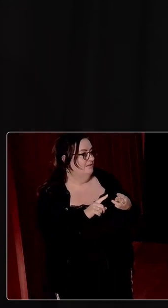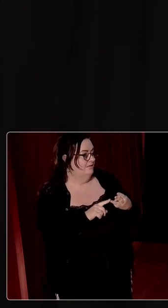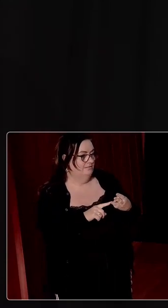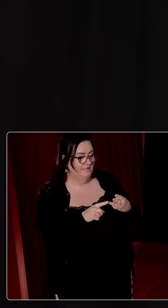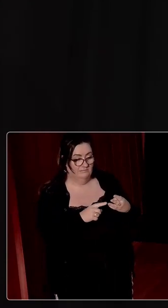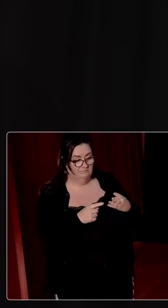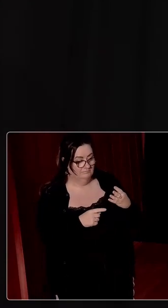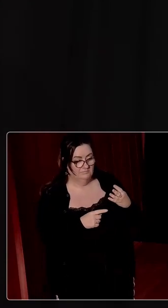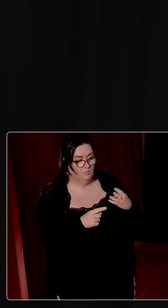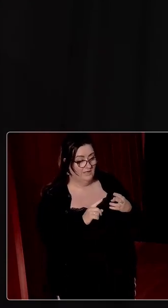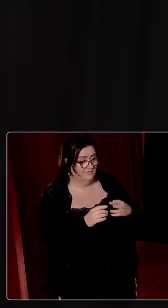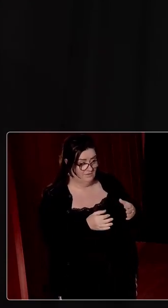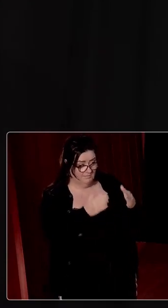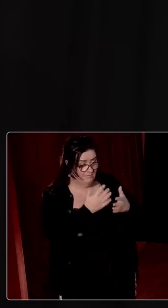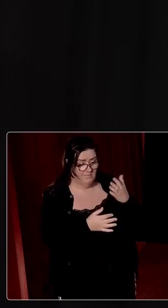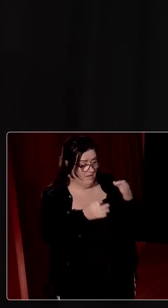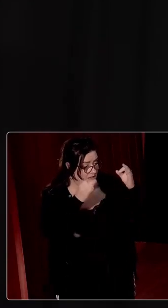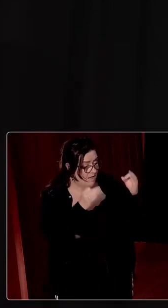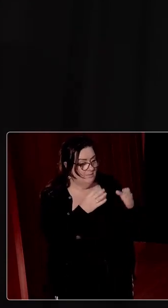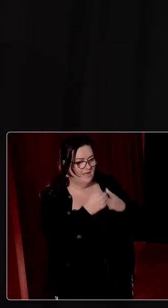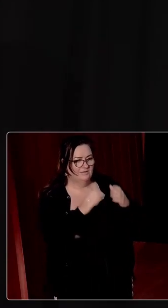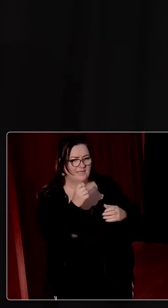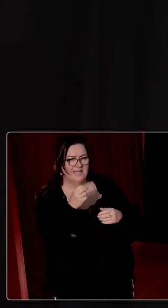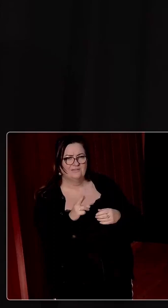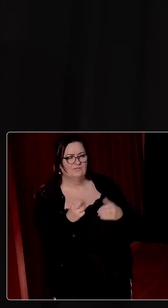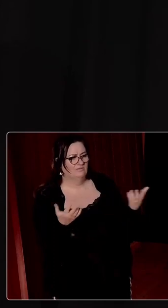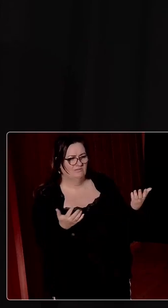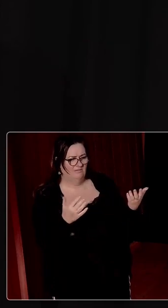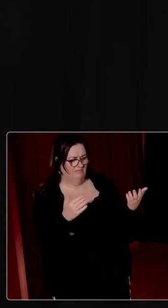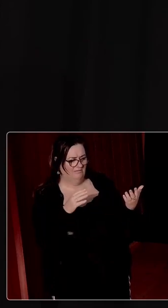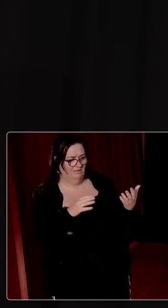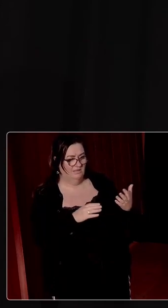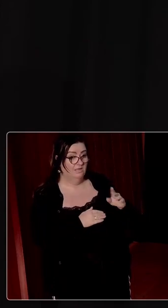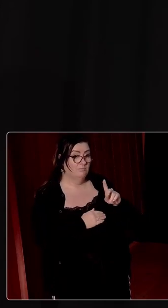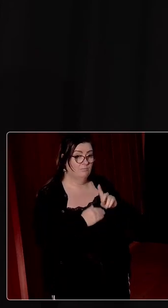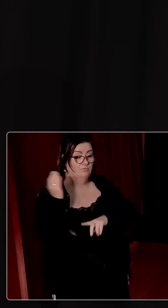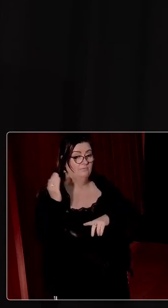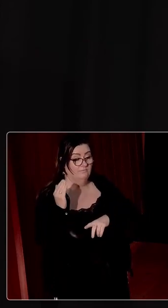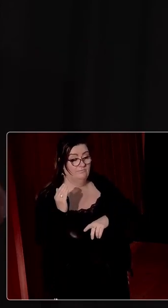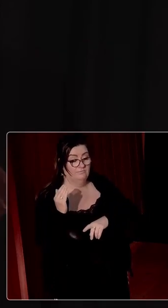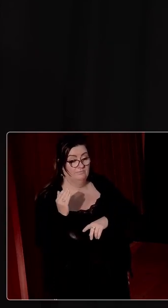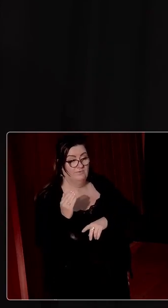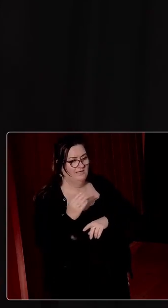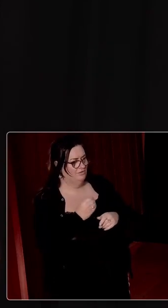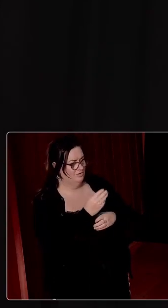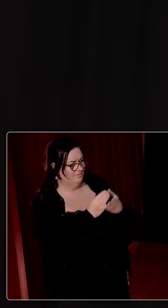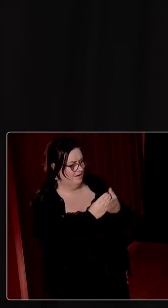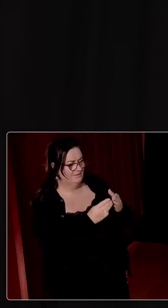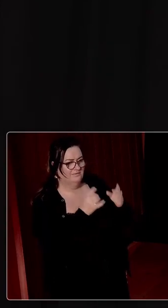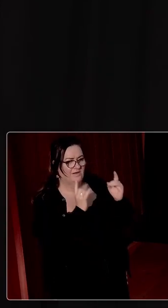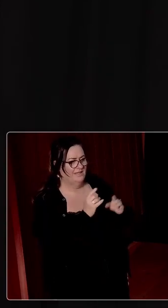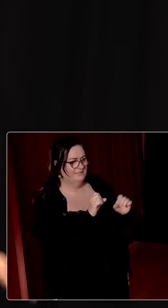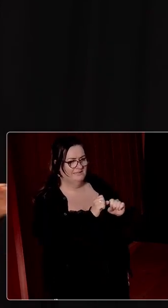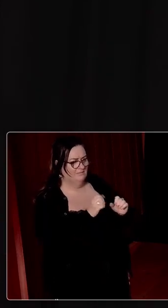we've islands of excellence. How is it that our cancer treatment improved dramatically and other parts of